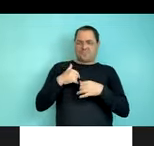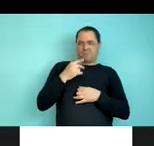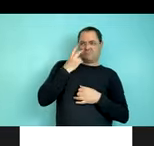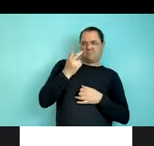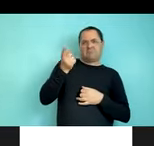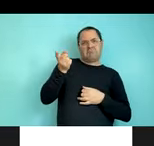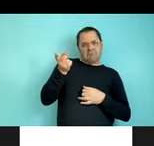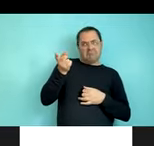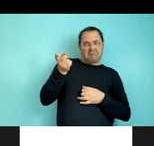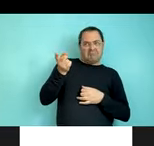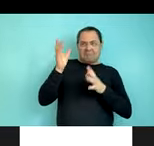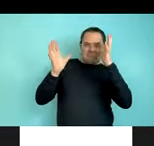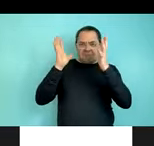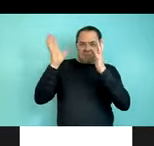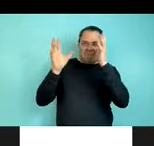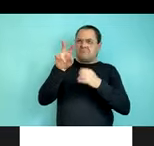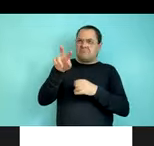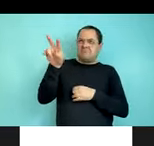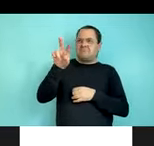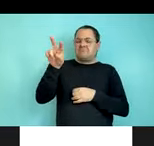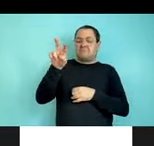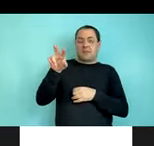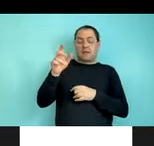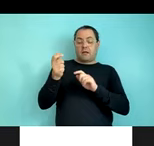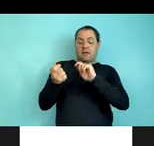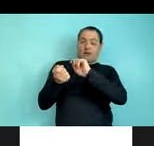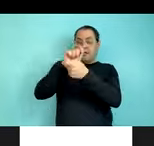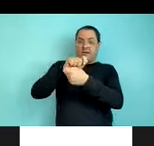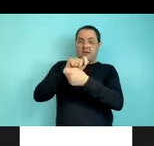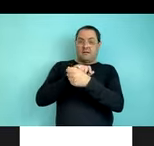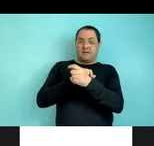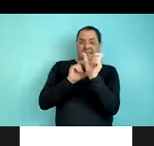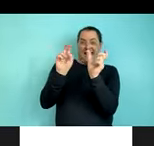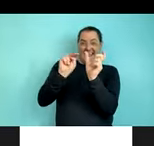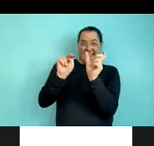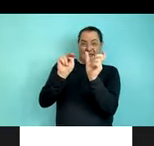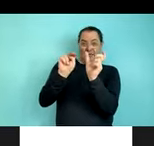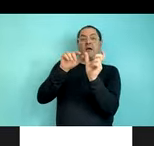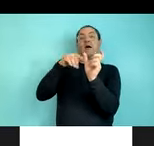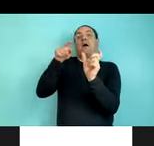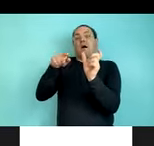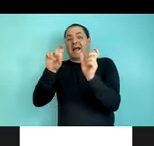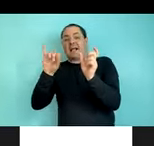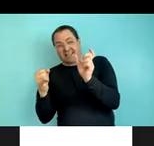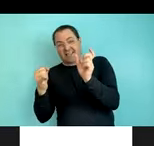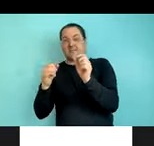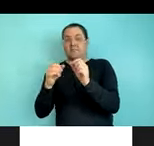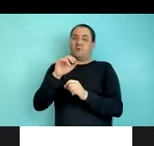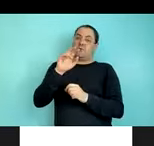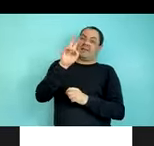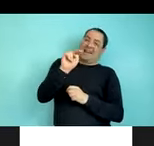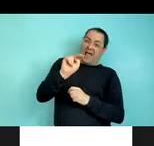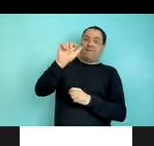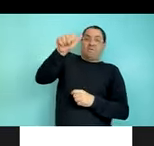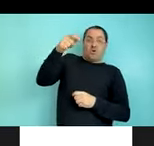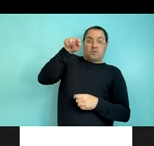there might be any evidence of a cognitive bias for the noun first order. And as a side note, we tried to look at data from